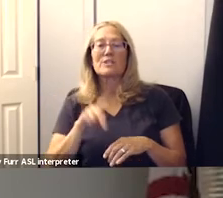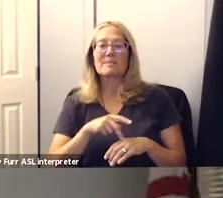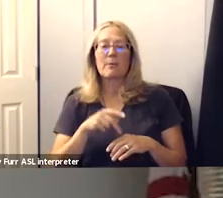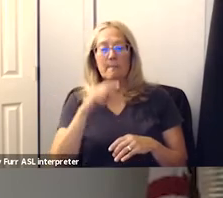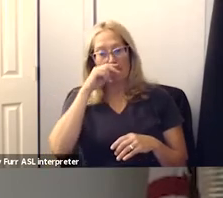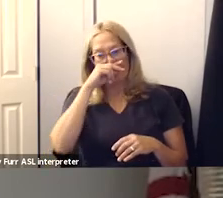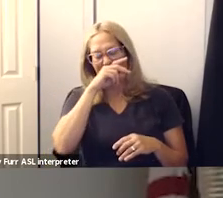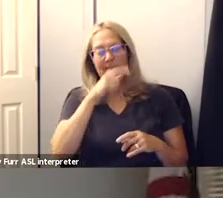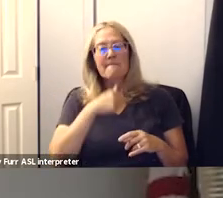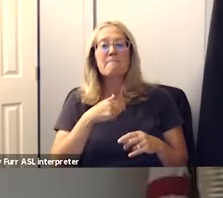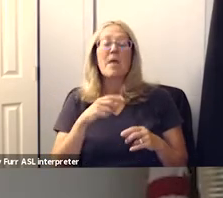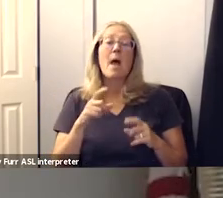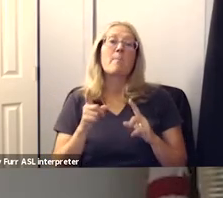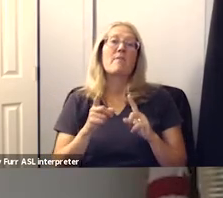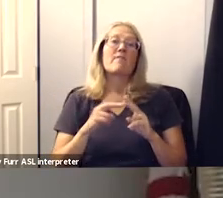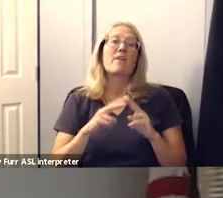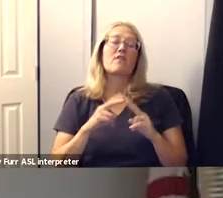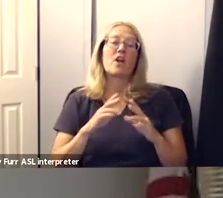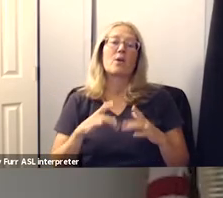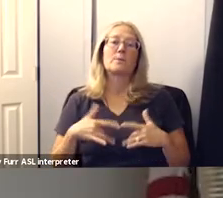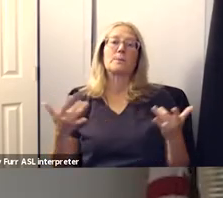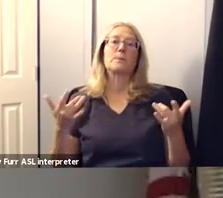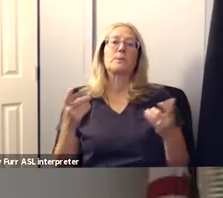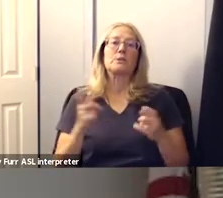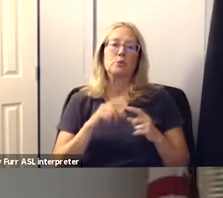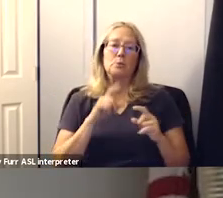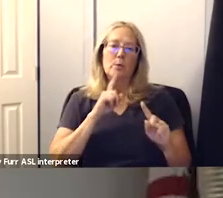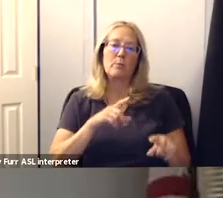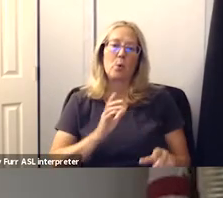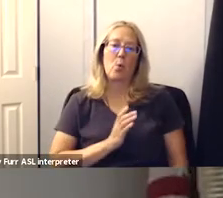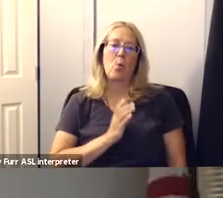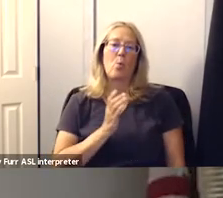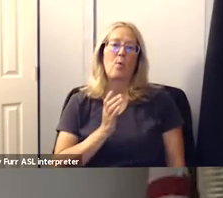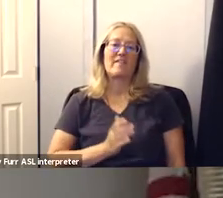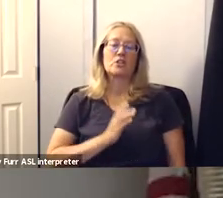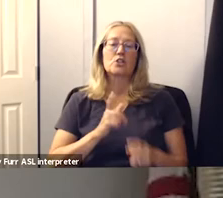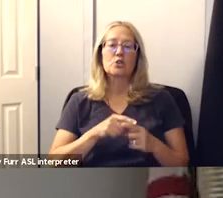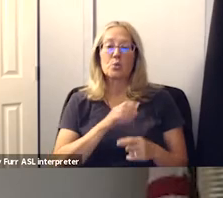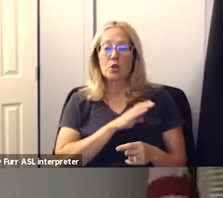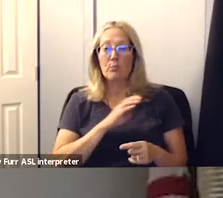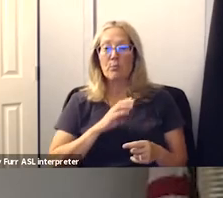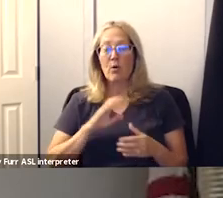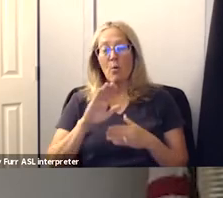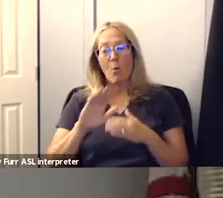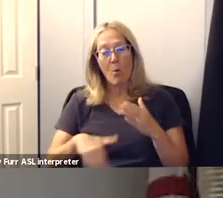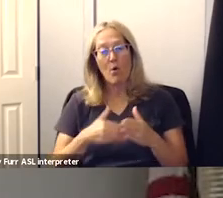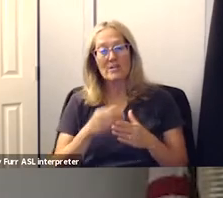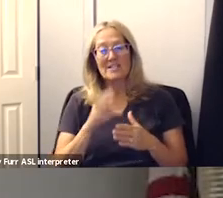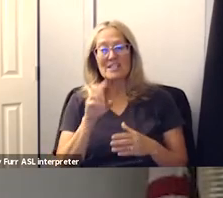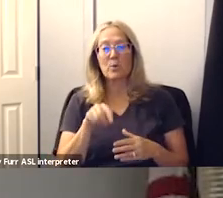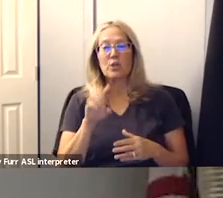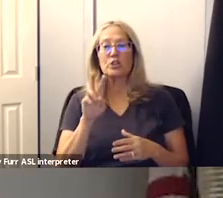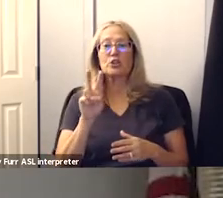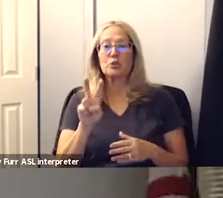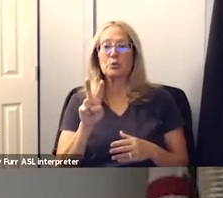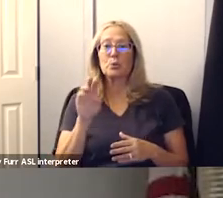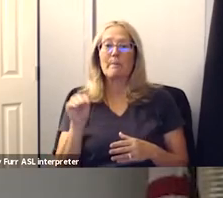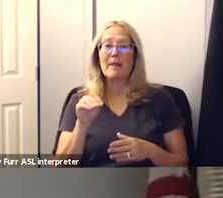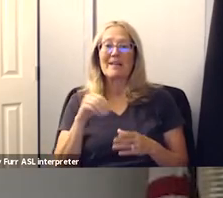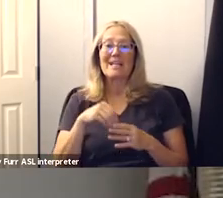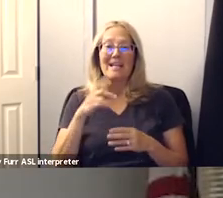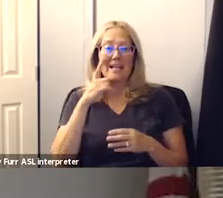i'm just really delighted to report officially as a to our board that all 6.2 million students in